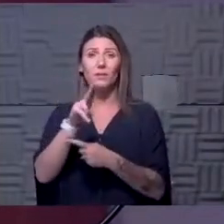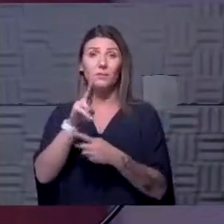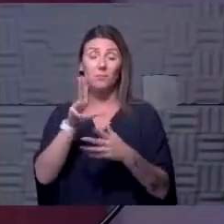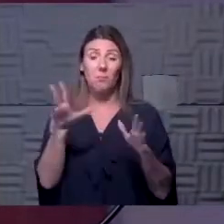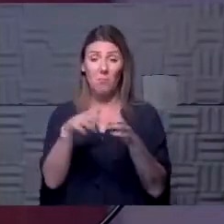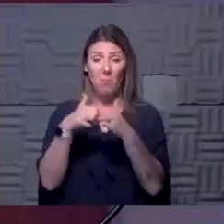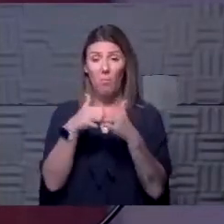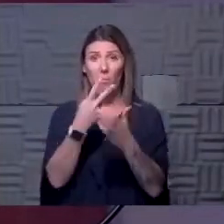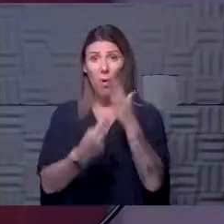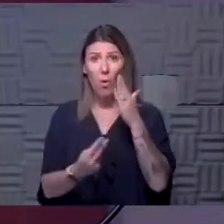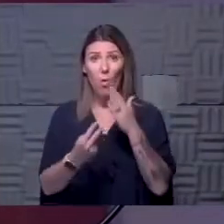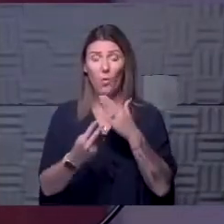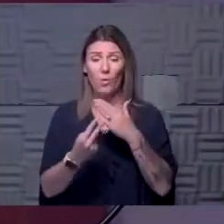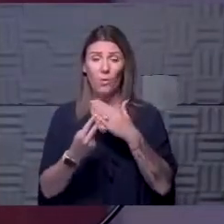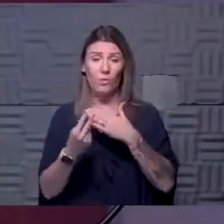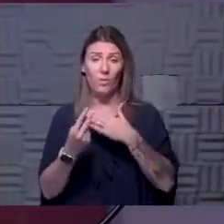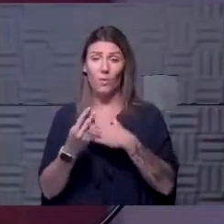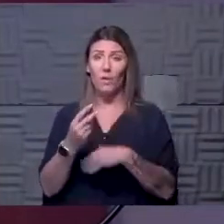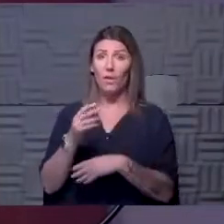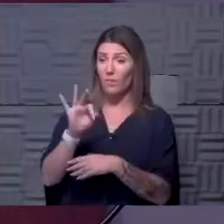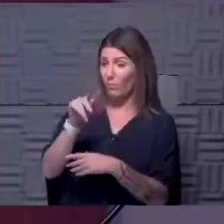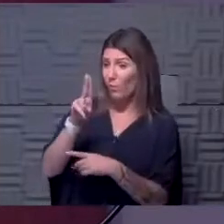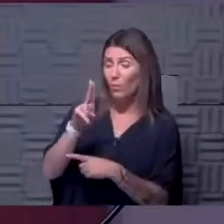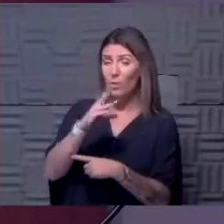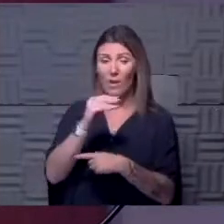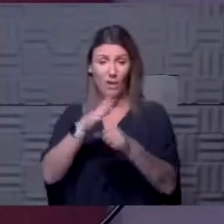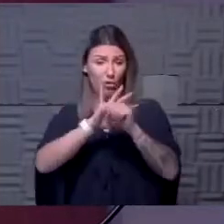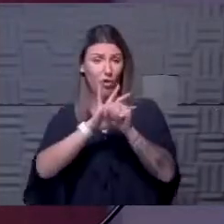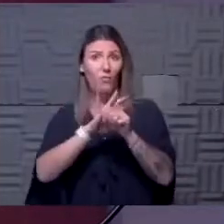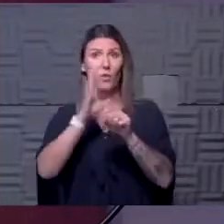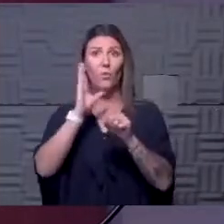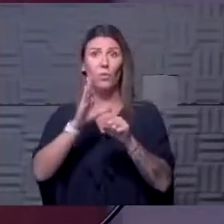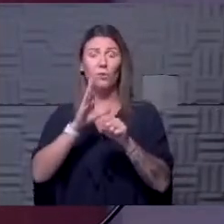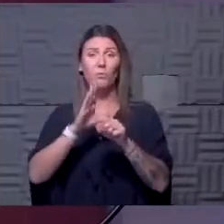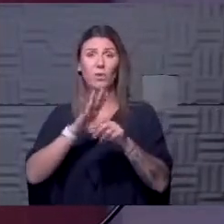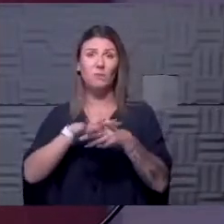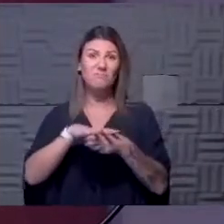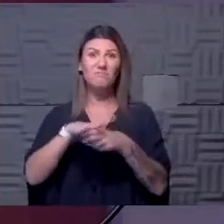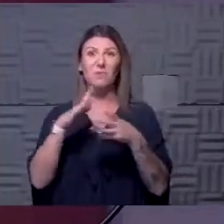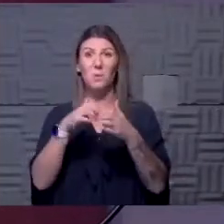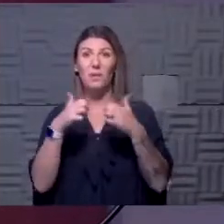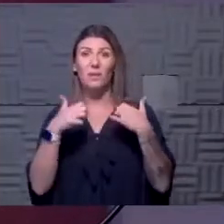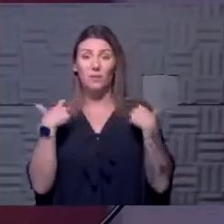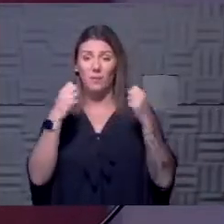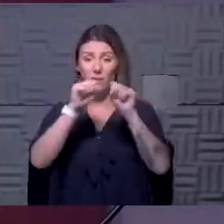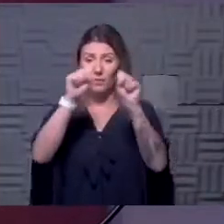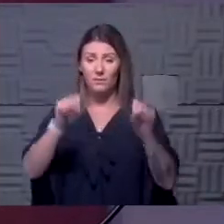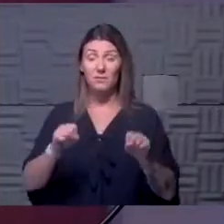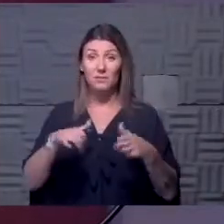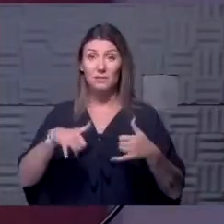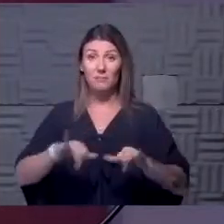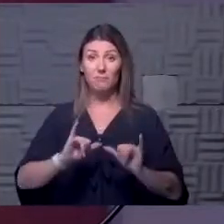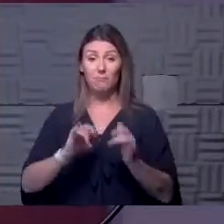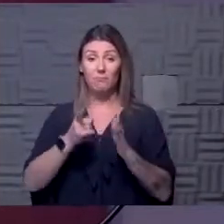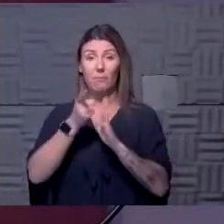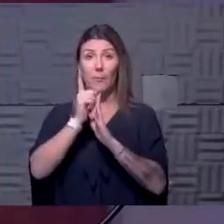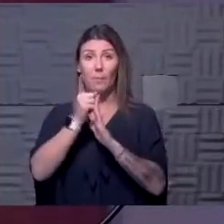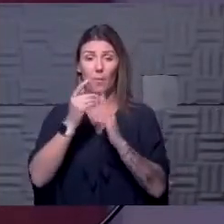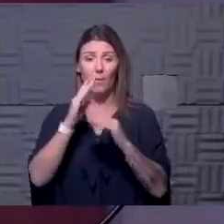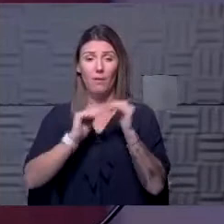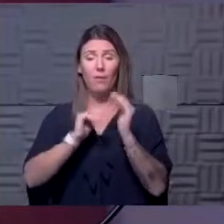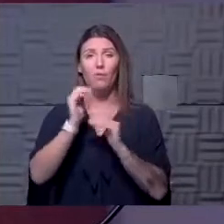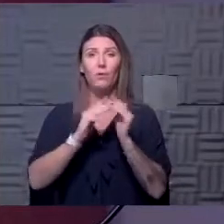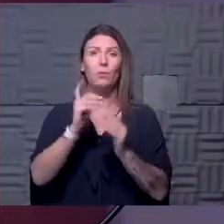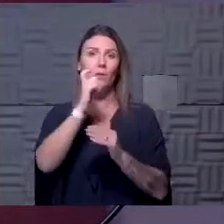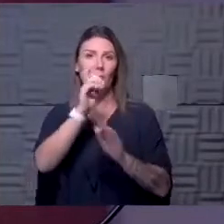influenza season on top of COVID, is going to put some additional level of strain on our healthcare system. And while at the moment, we're still comfortable that